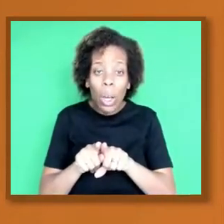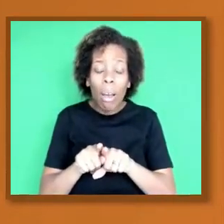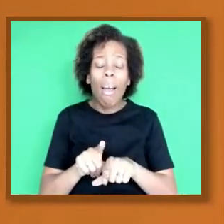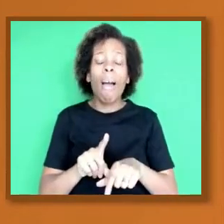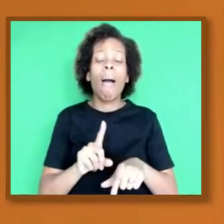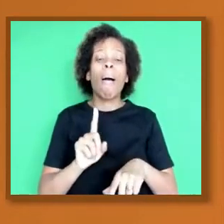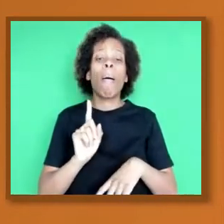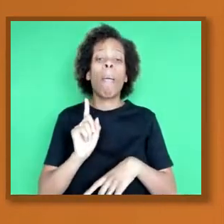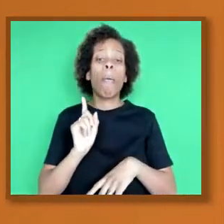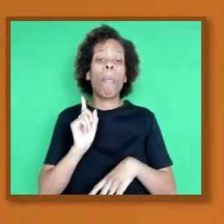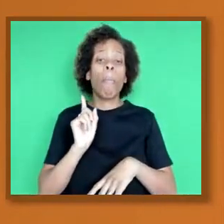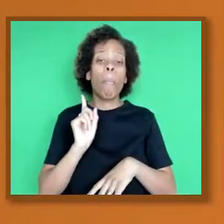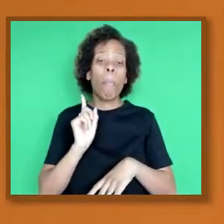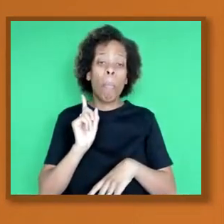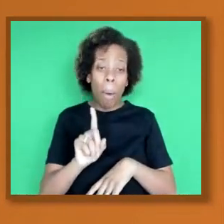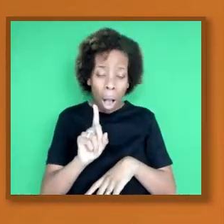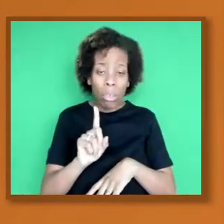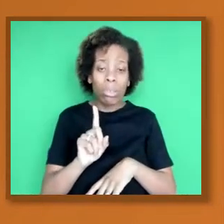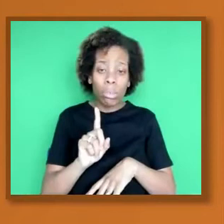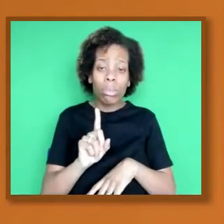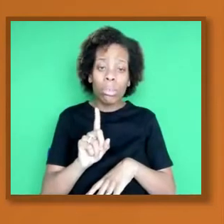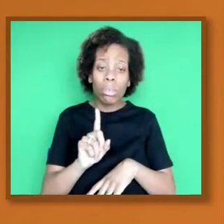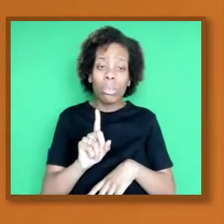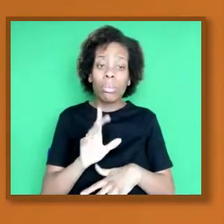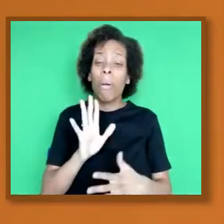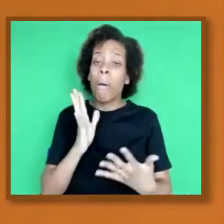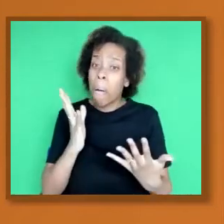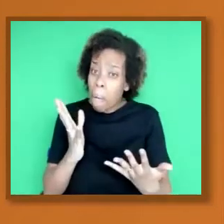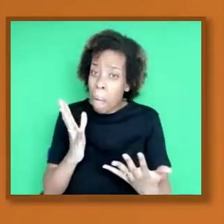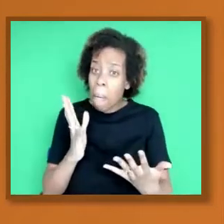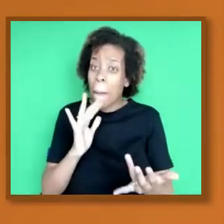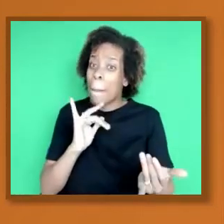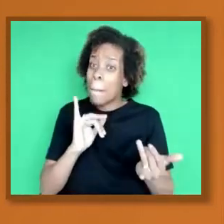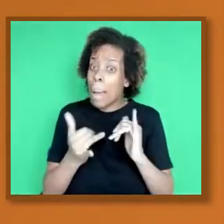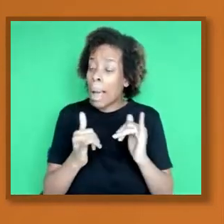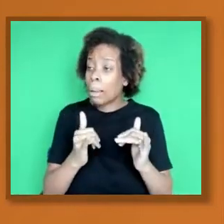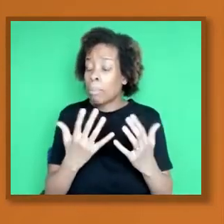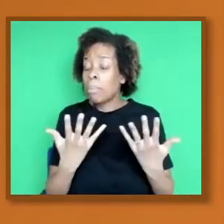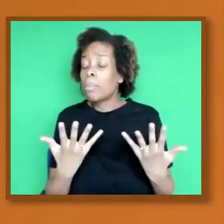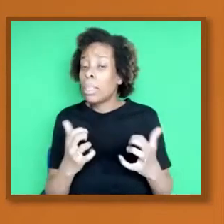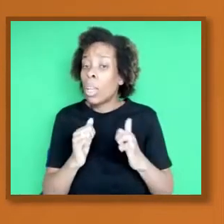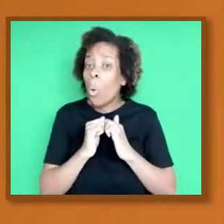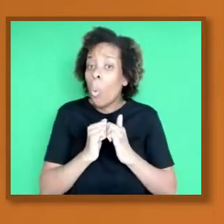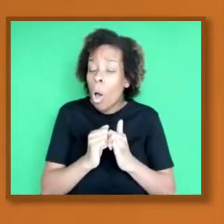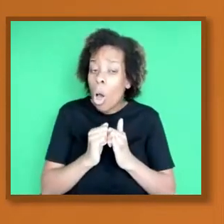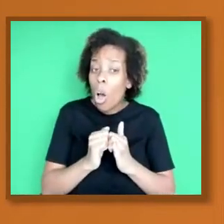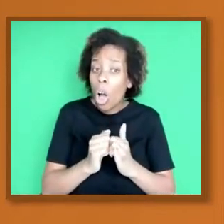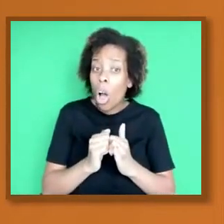be appropriate or pertinent at some stage to do another